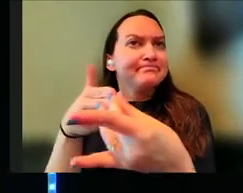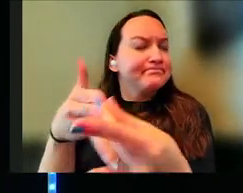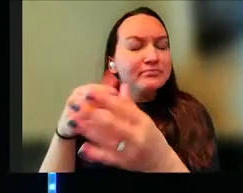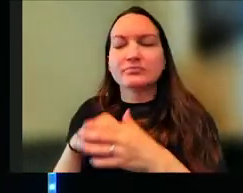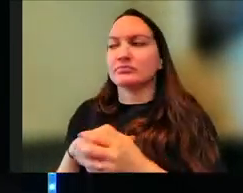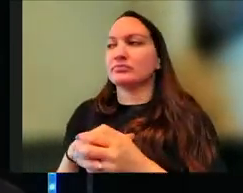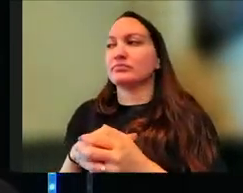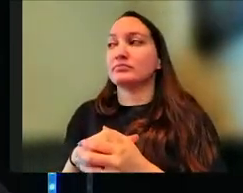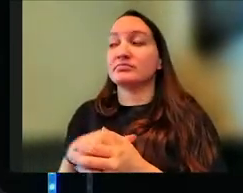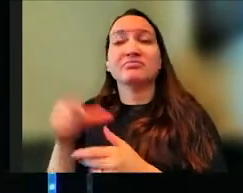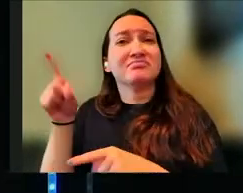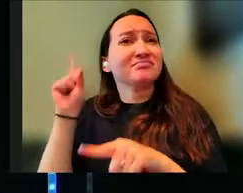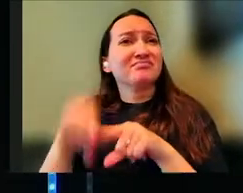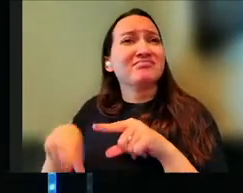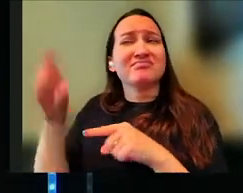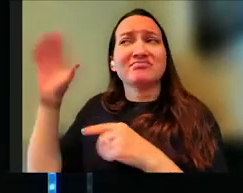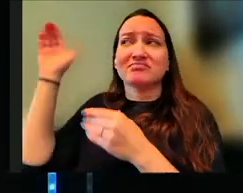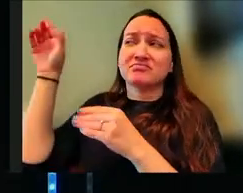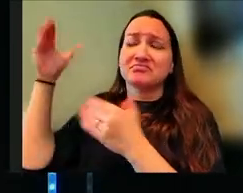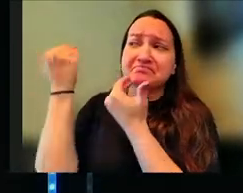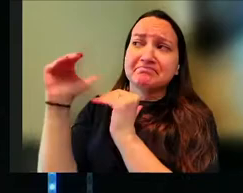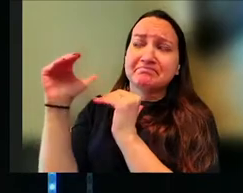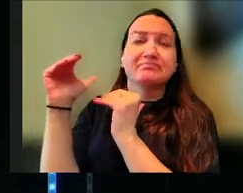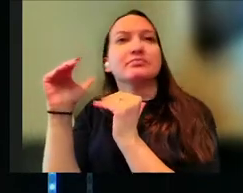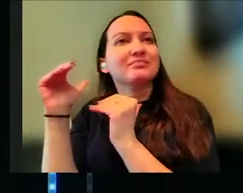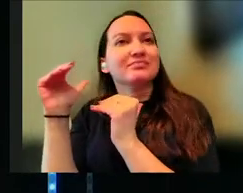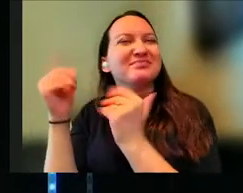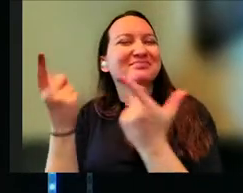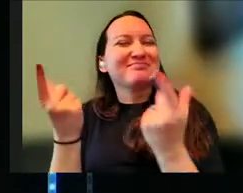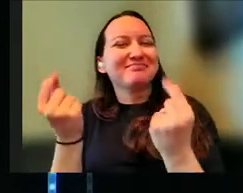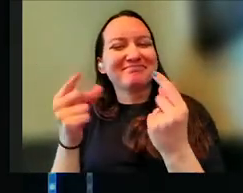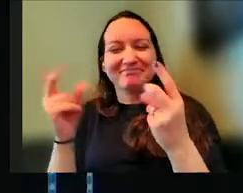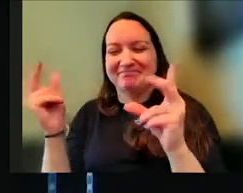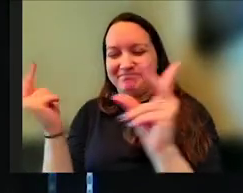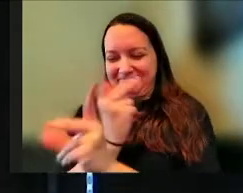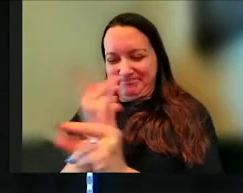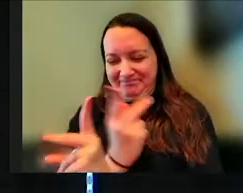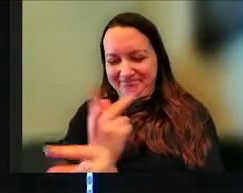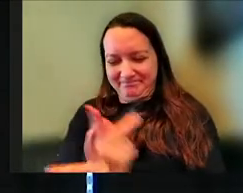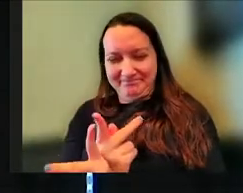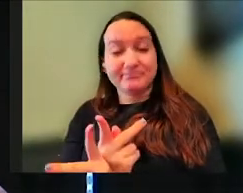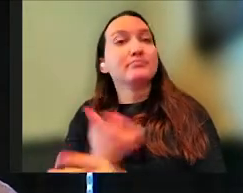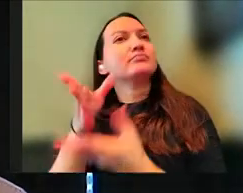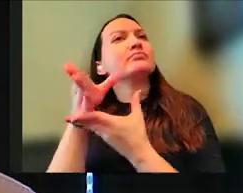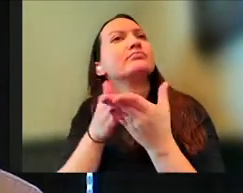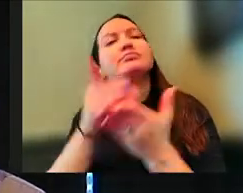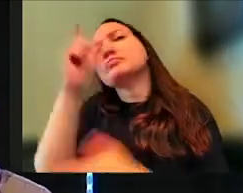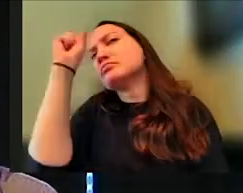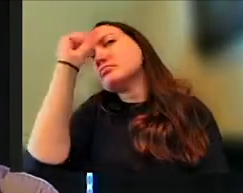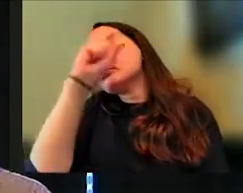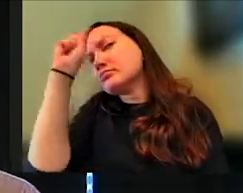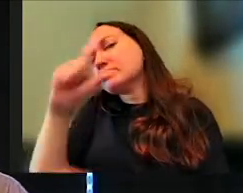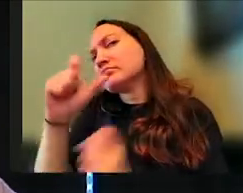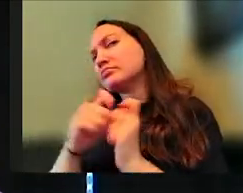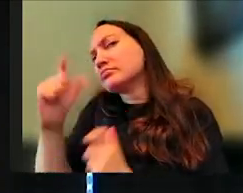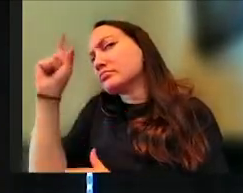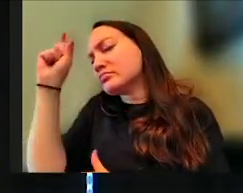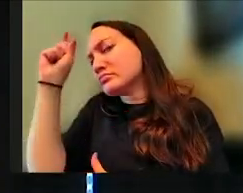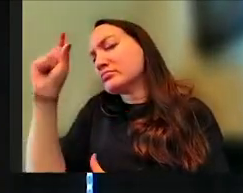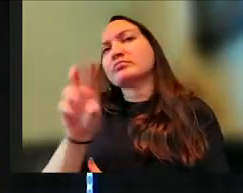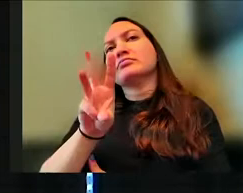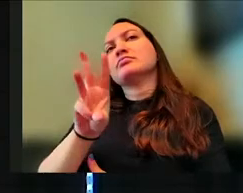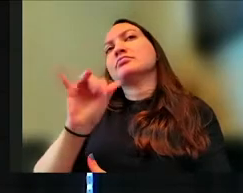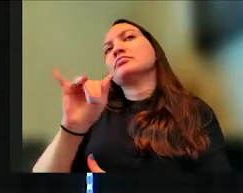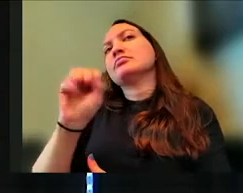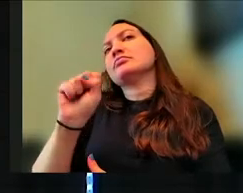So we can't put God in a box. And so what we're going to do is we're going to look at this aspect of wisdom and doing that with wisdom and get some